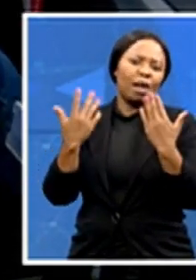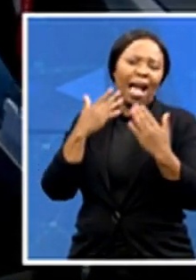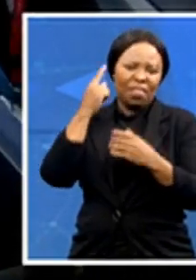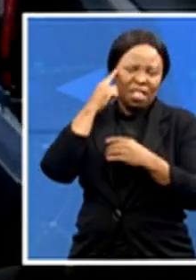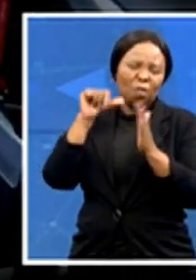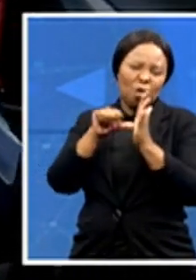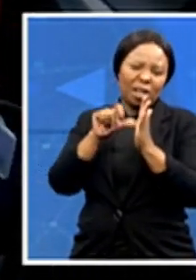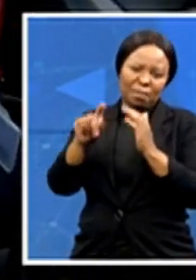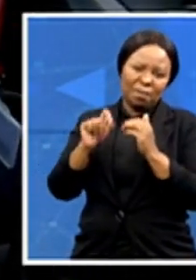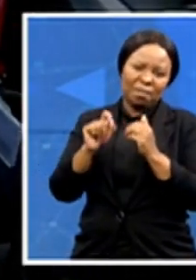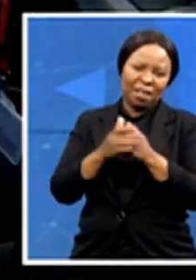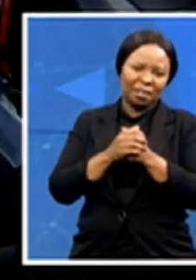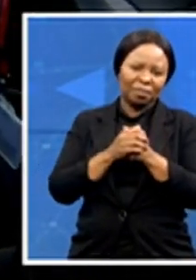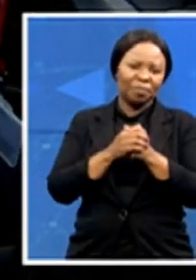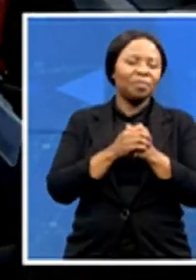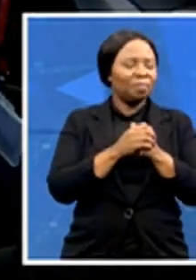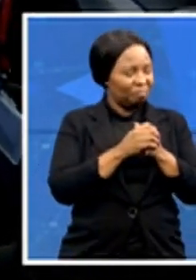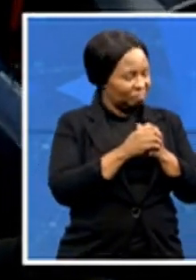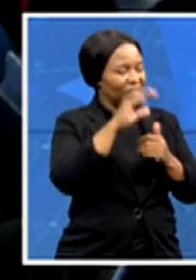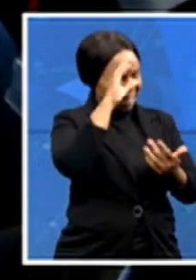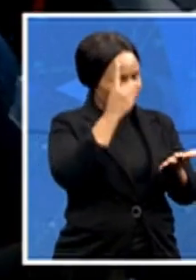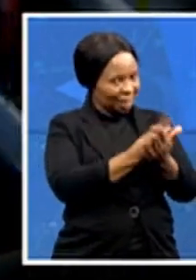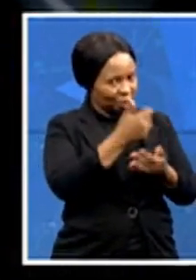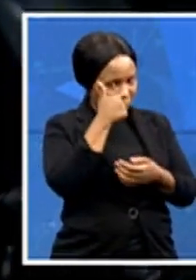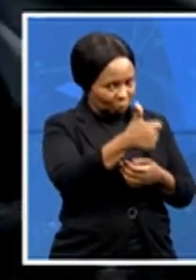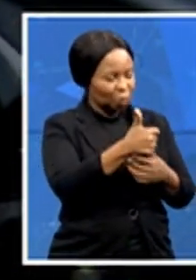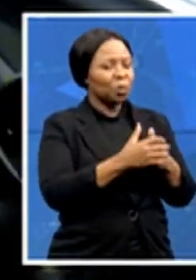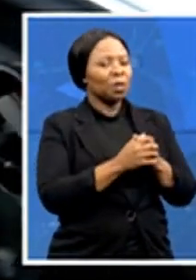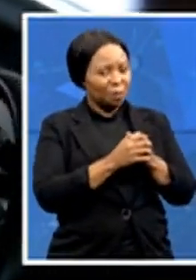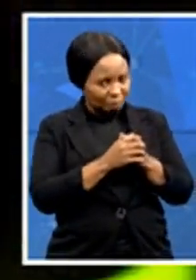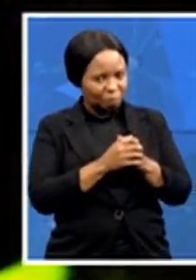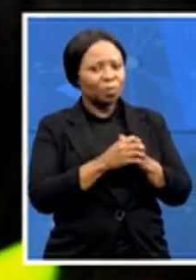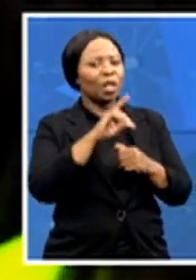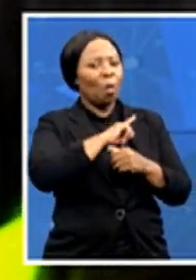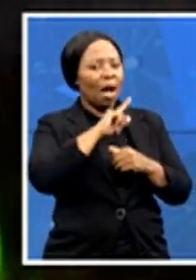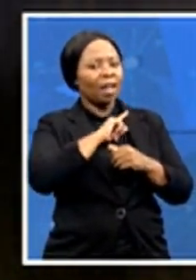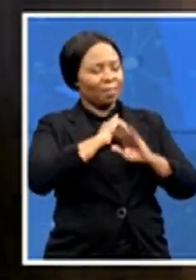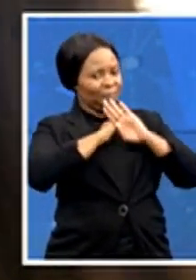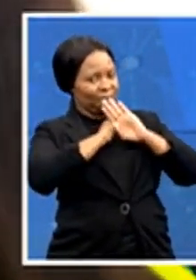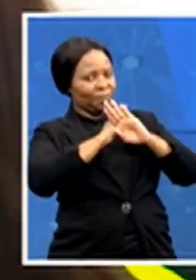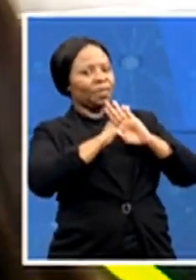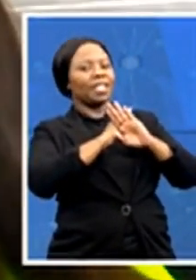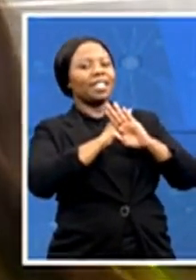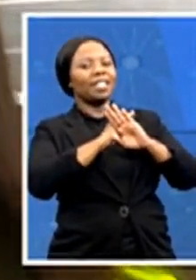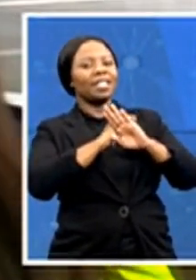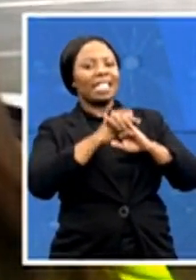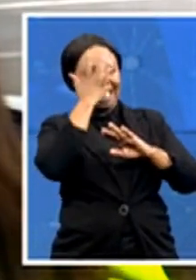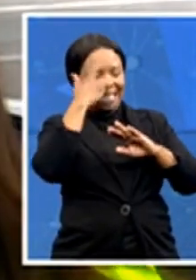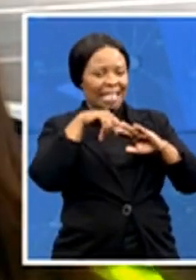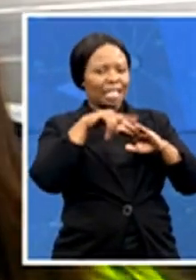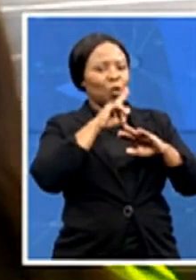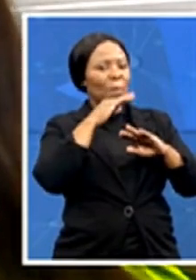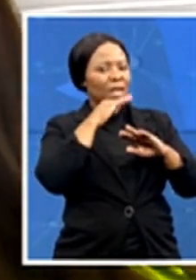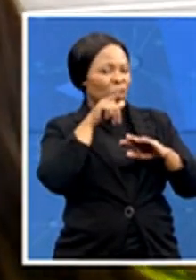decision to take in order to strengthen your immunity against the virus. And obviously, it means that you've been playing it safe. I mean, since